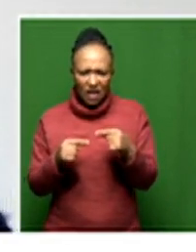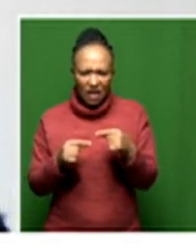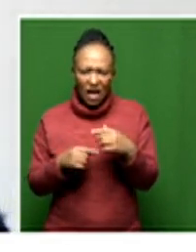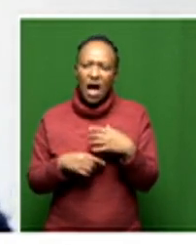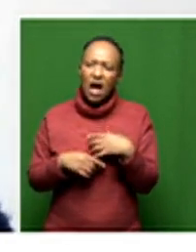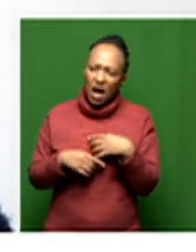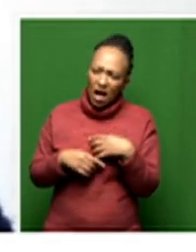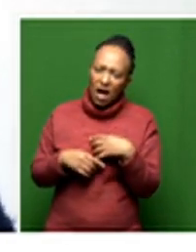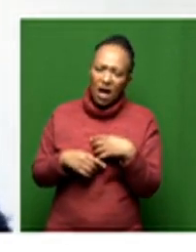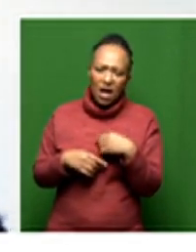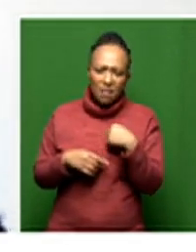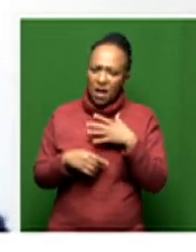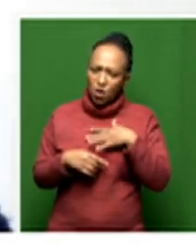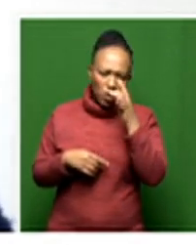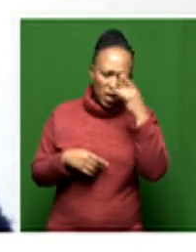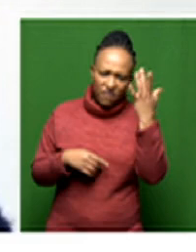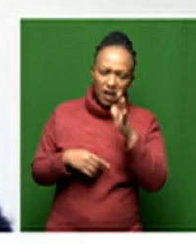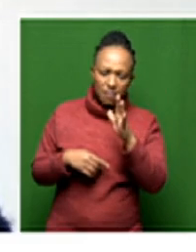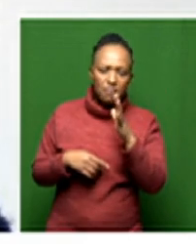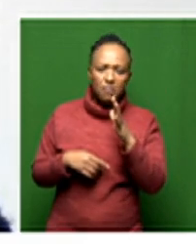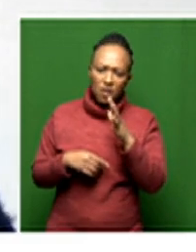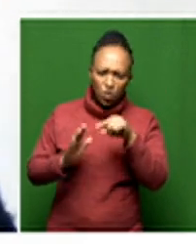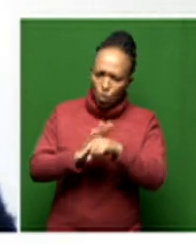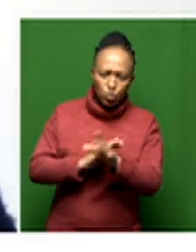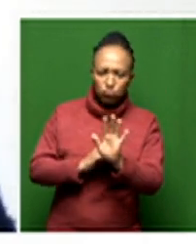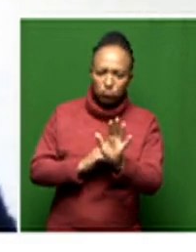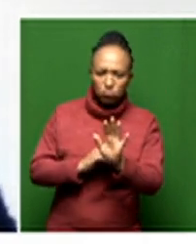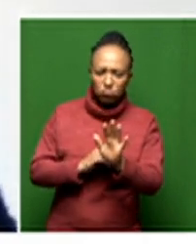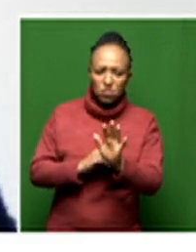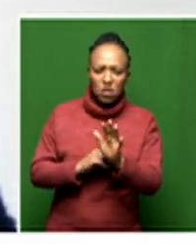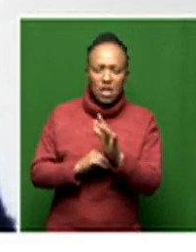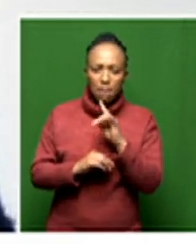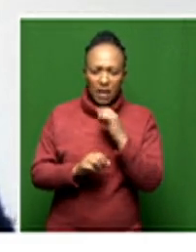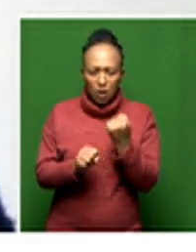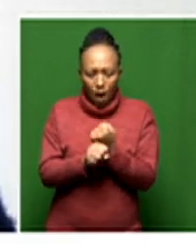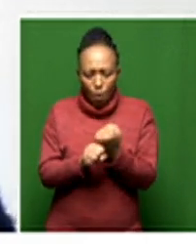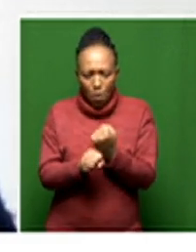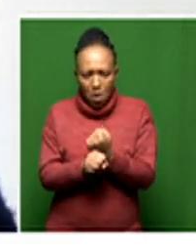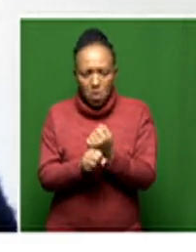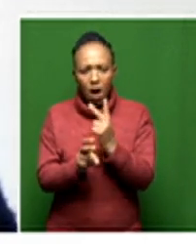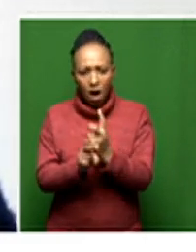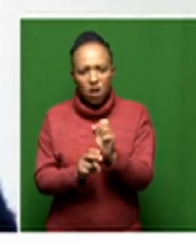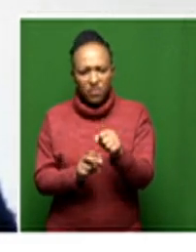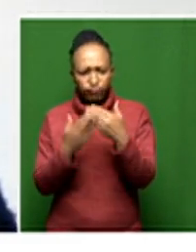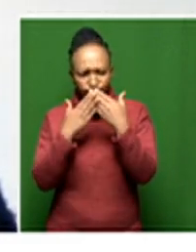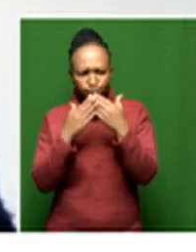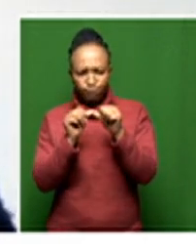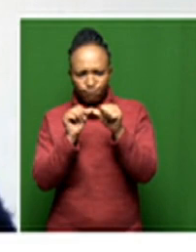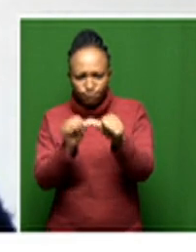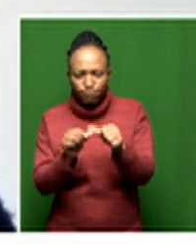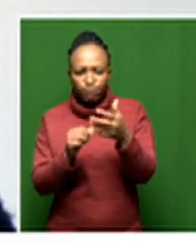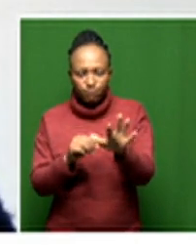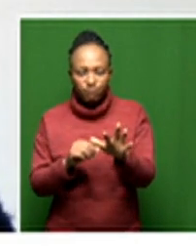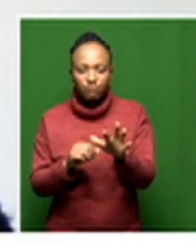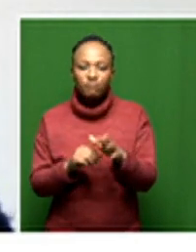actually i don't want to give this up i don't i don't want to lose this uh which made me work that much harder um there